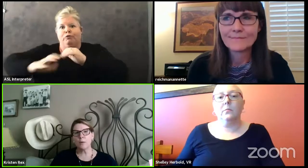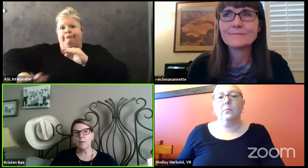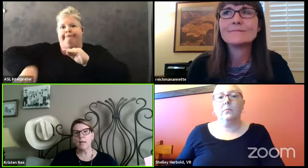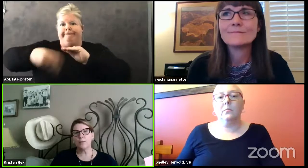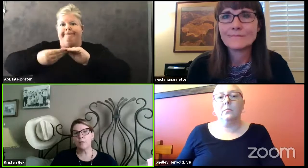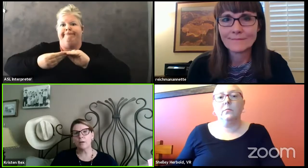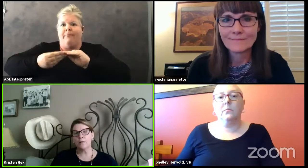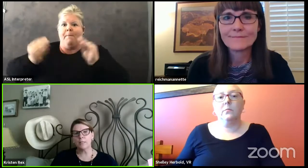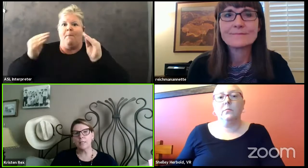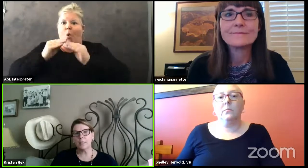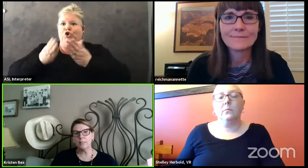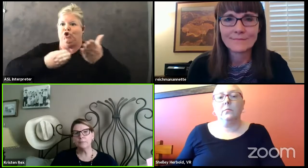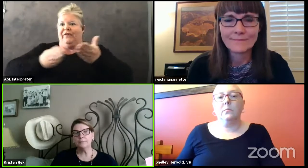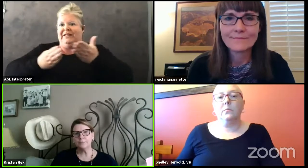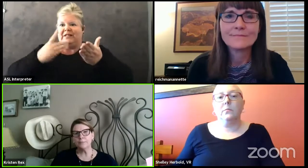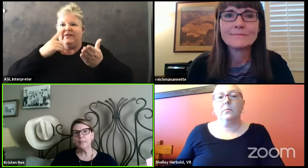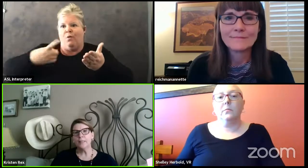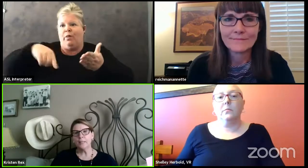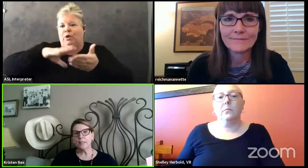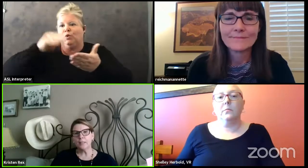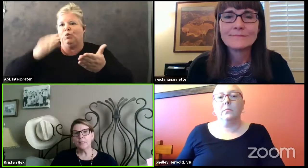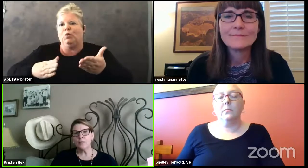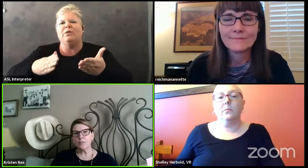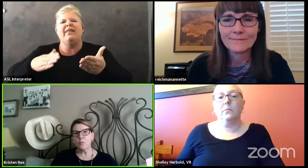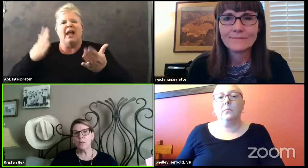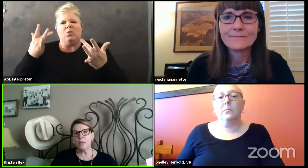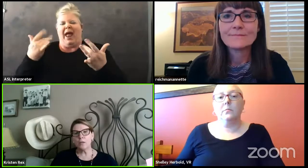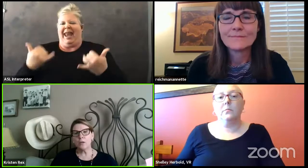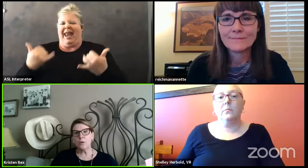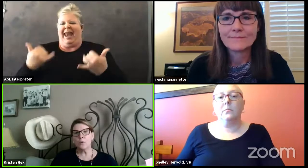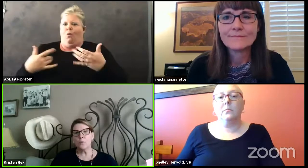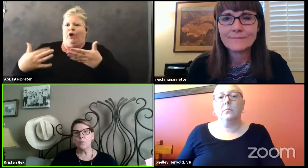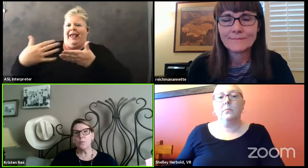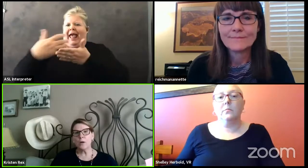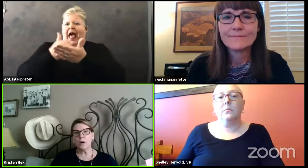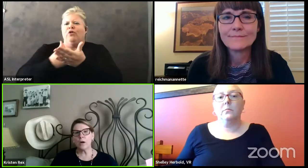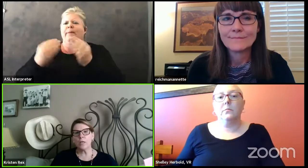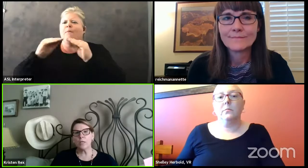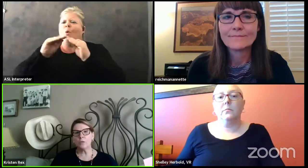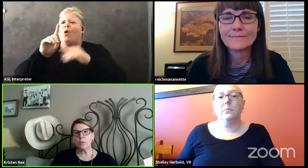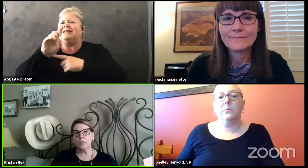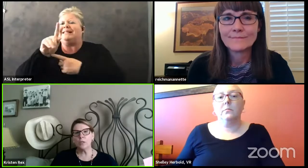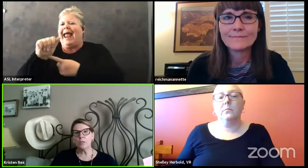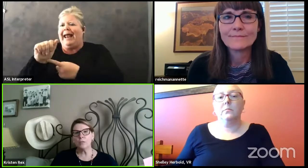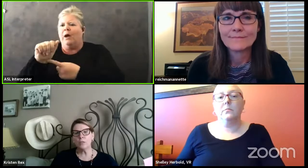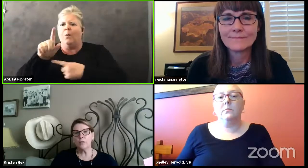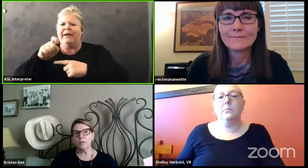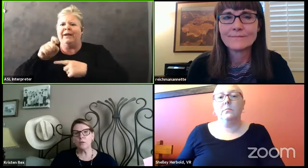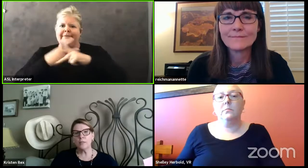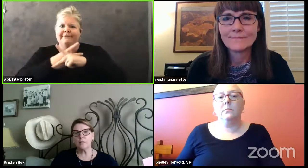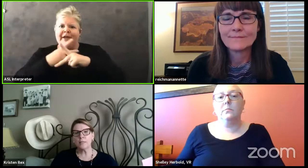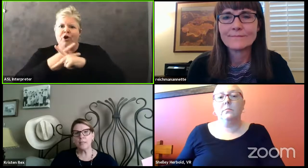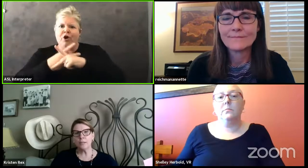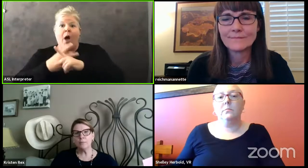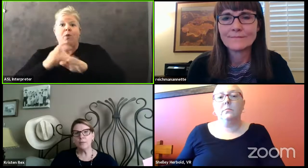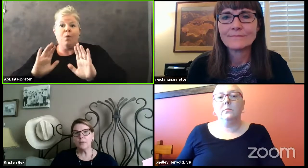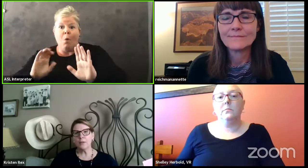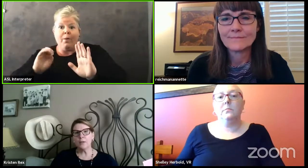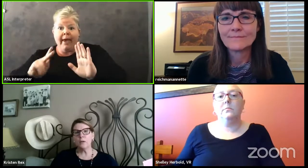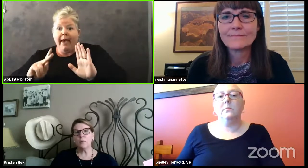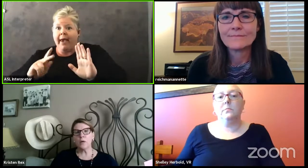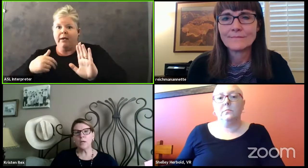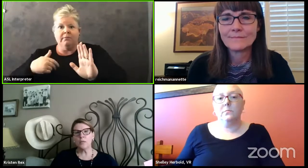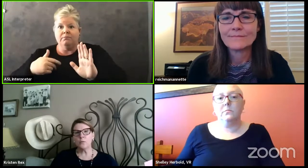that's why we're gathering all this data. So we can know where our kids were during this time,